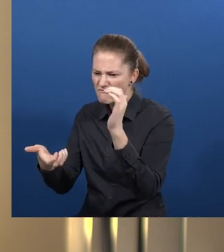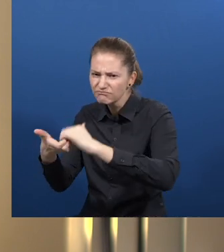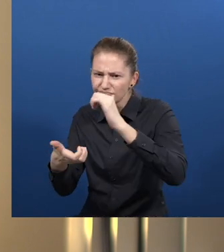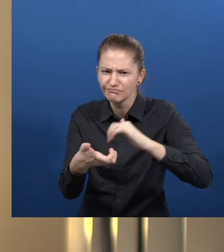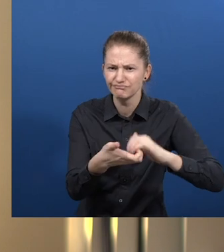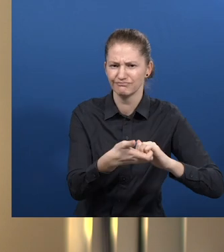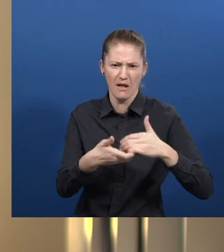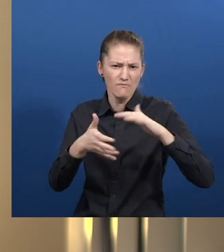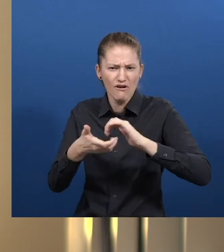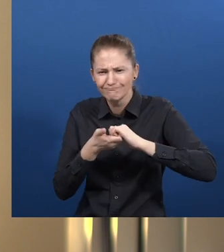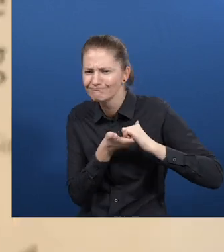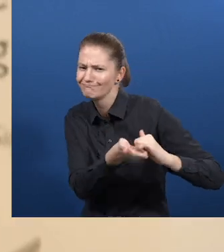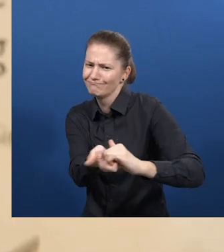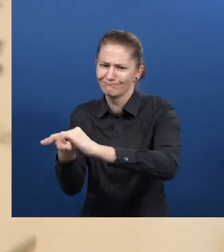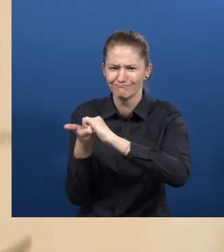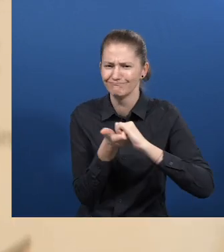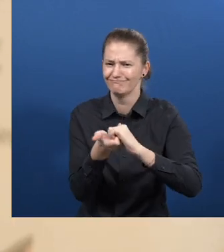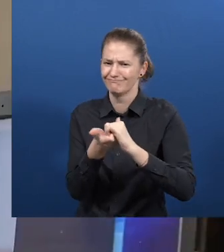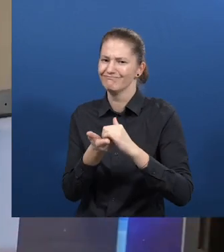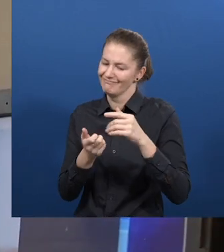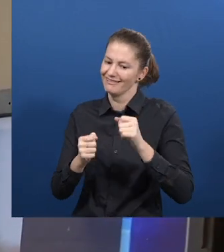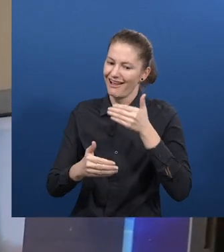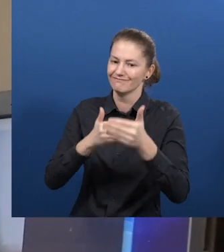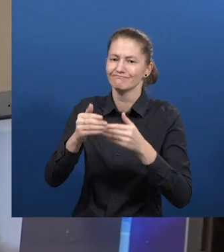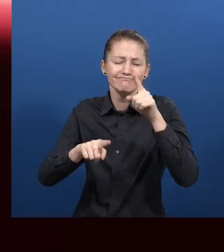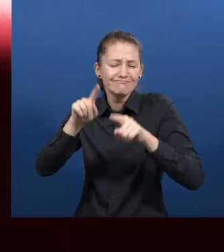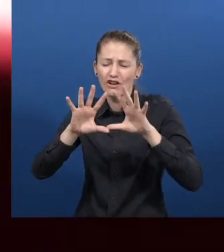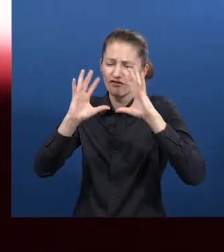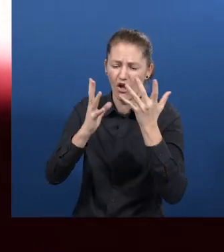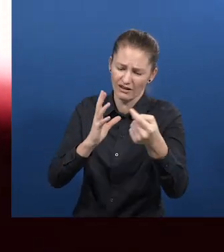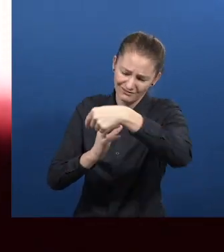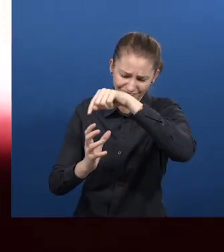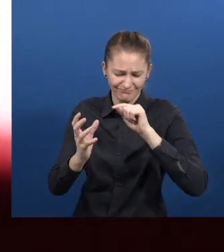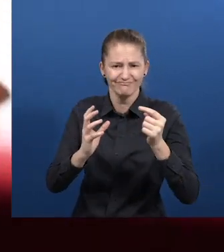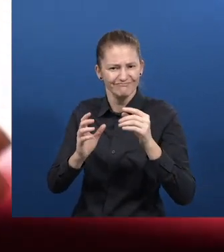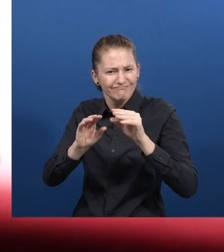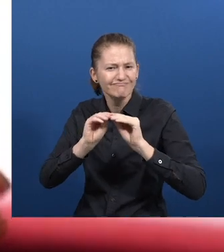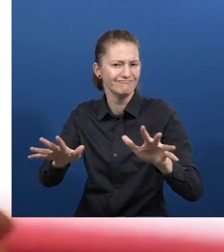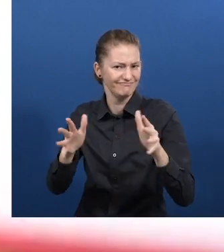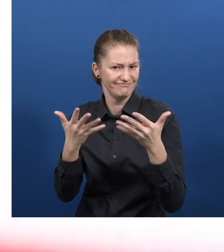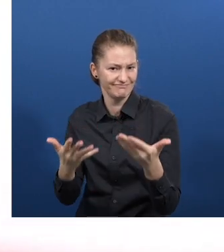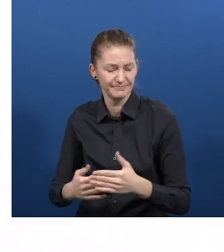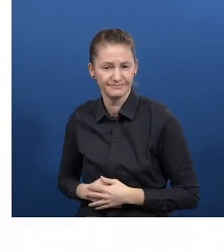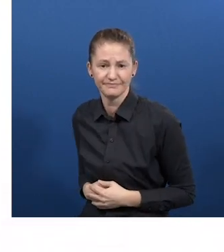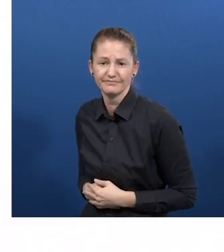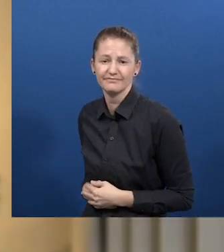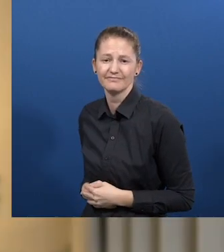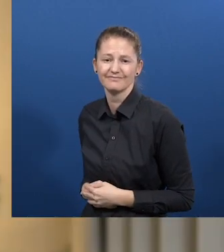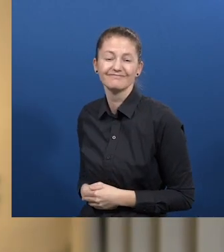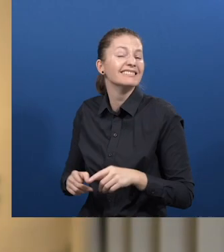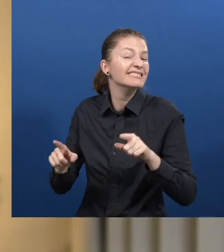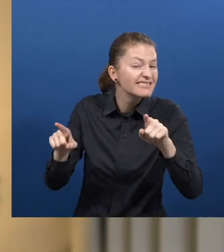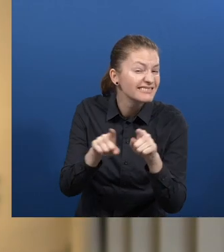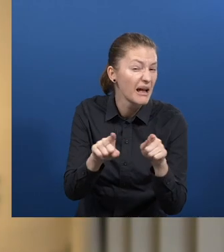in different geographies. People signing in front of a computer. Again Martin Essel. There are also